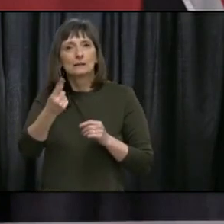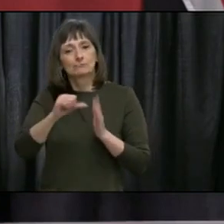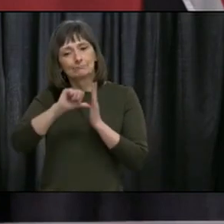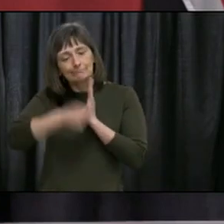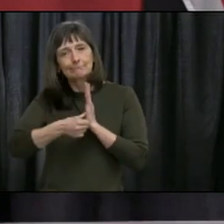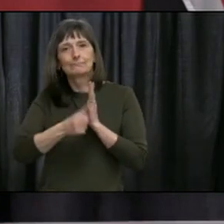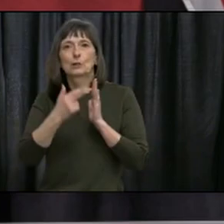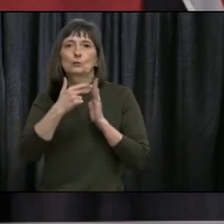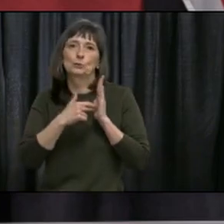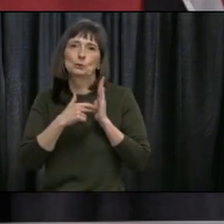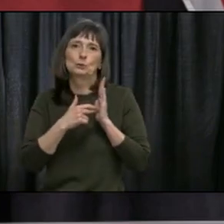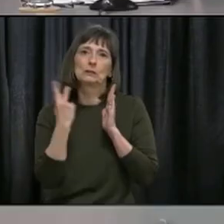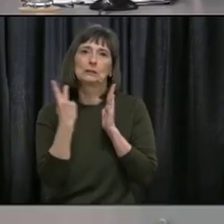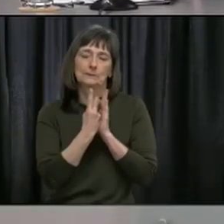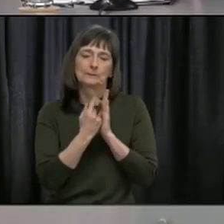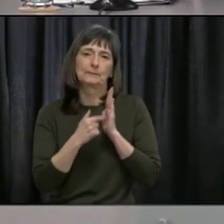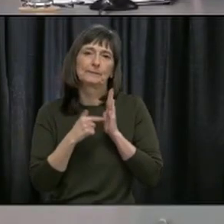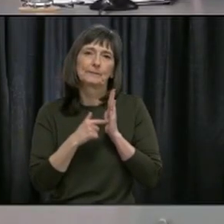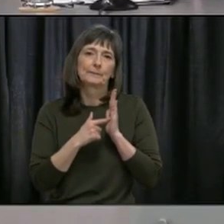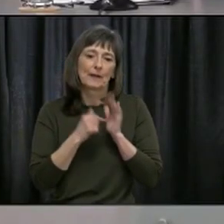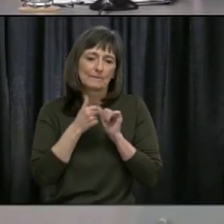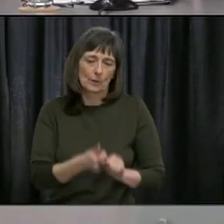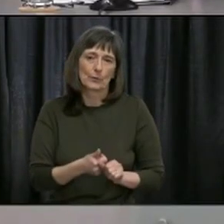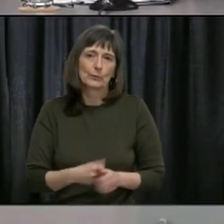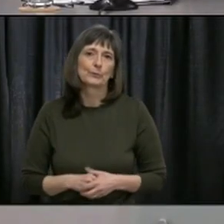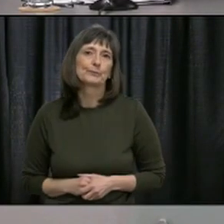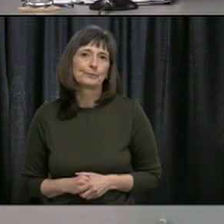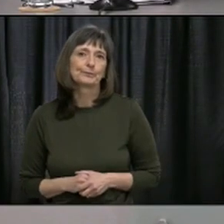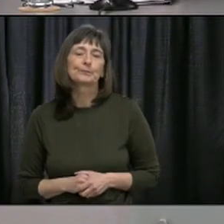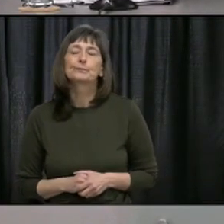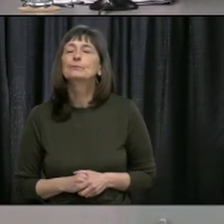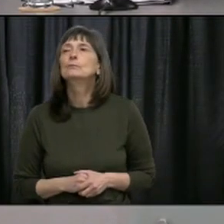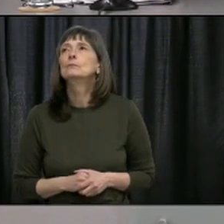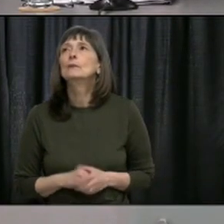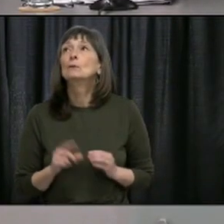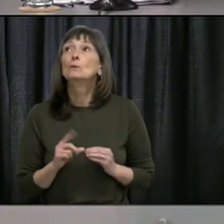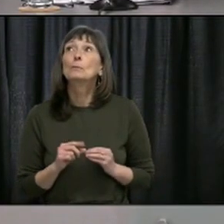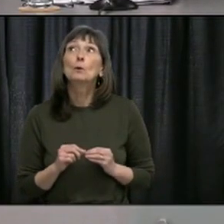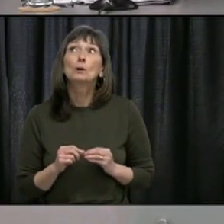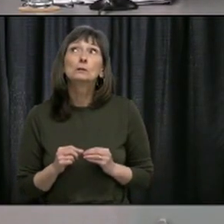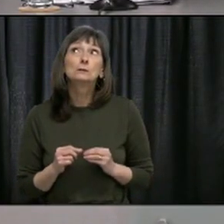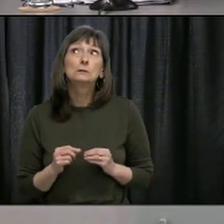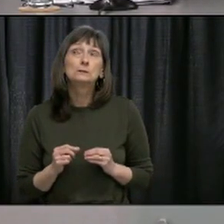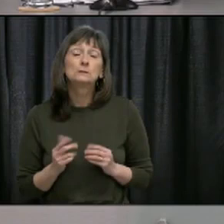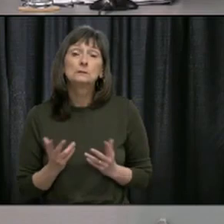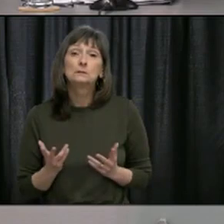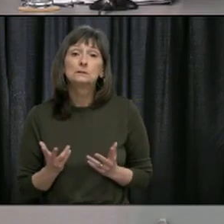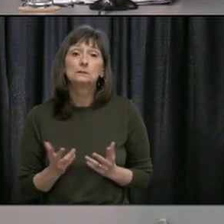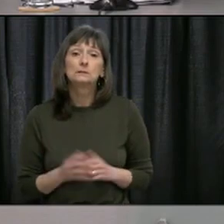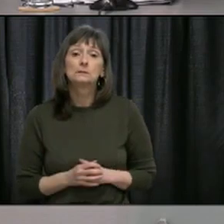place. Thank you. We have time for one quick question. Please press star 1.